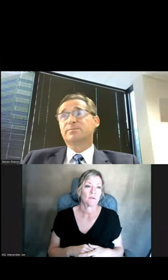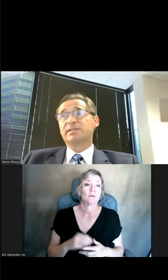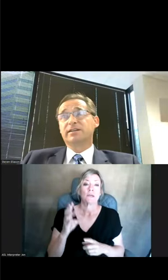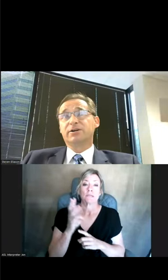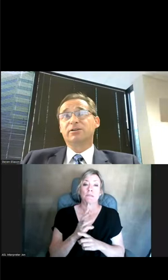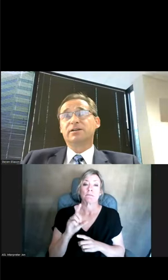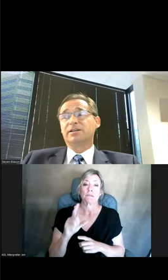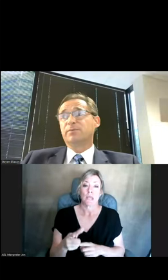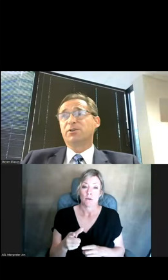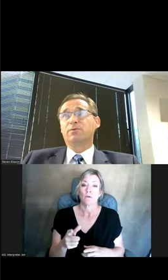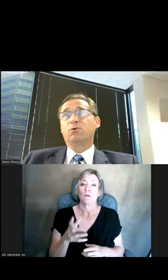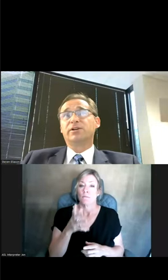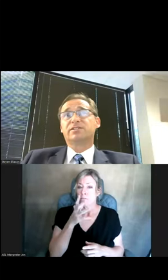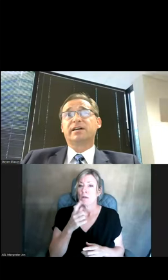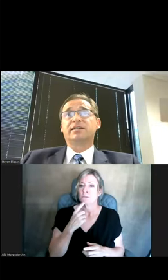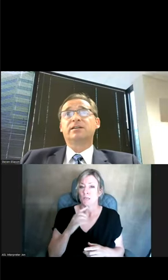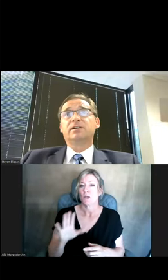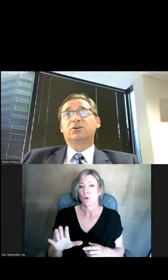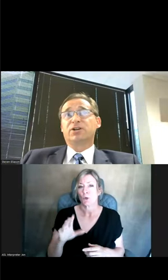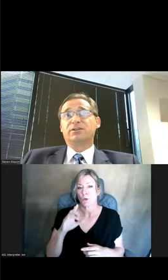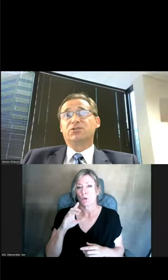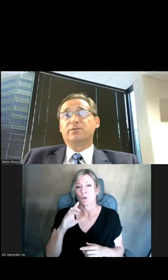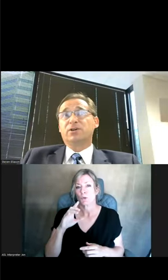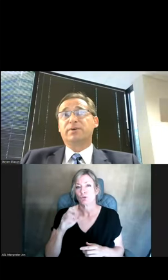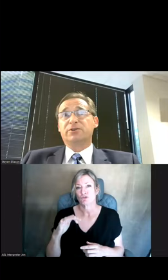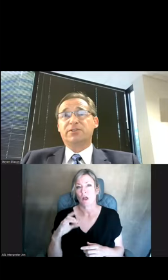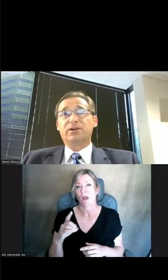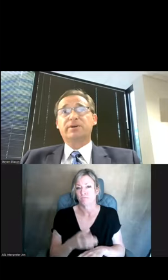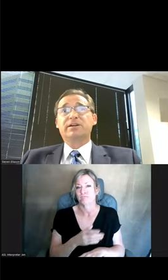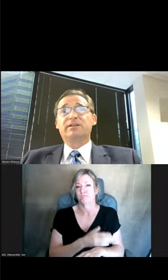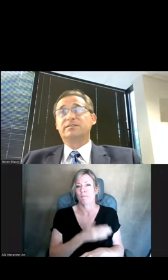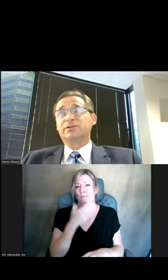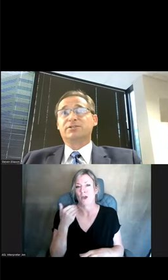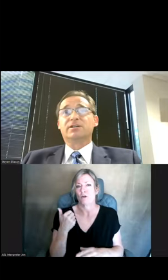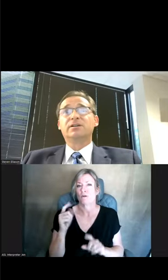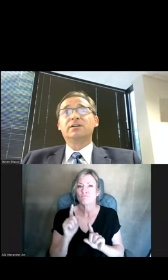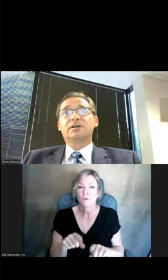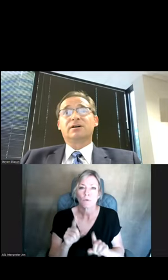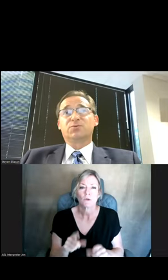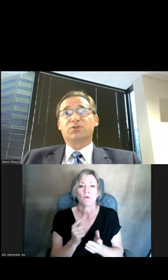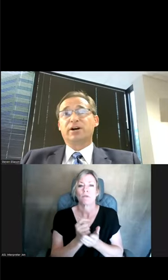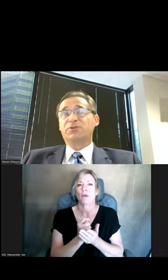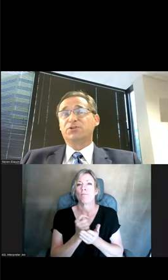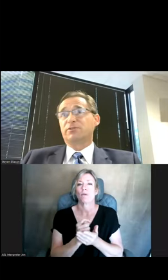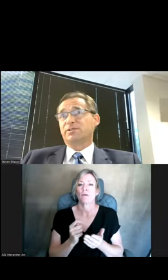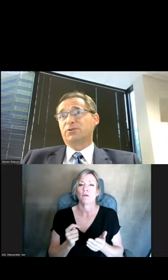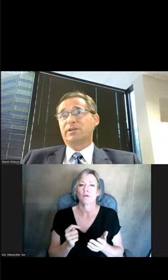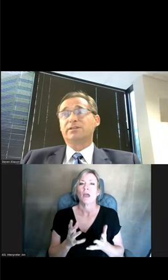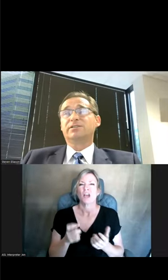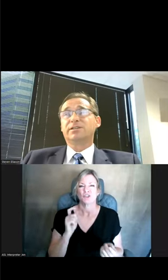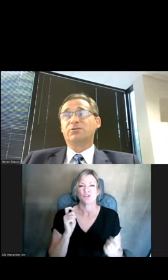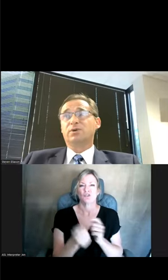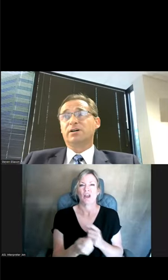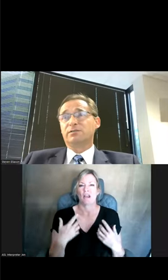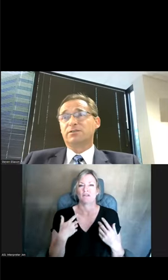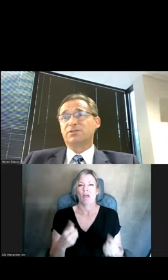Six months later, the mother reports that her child is doing much better to therapy and is eager to switch her health insurance so they